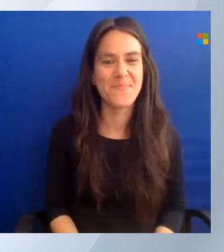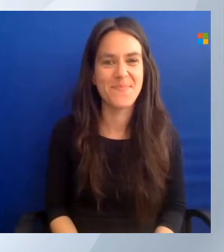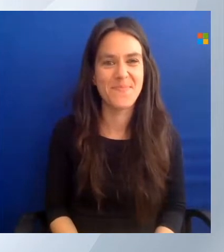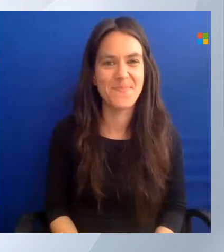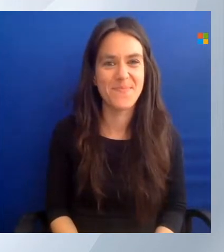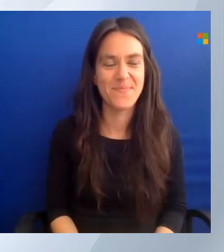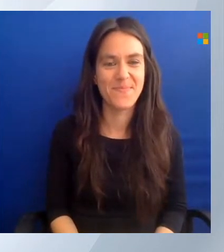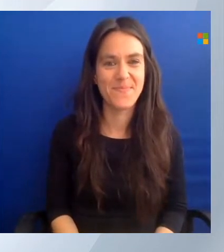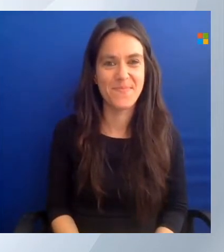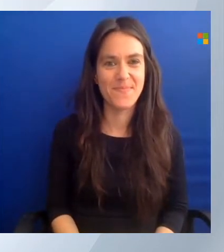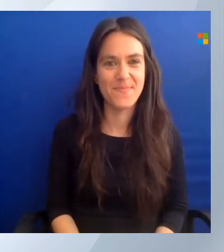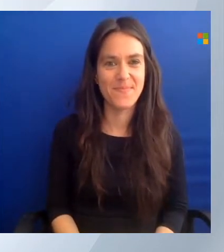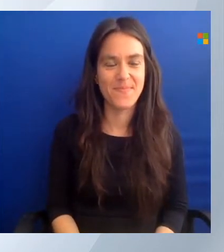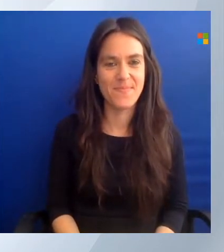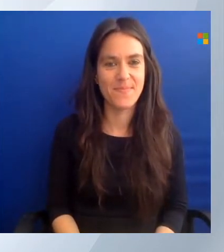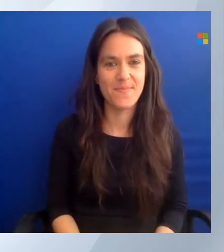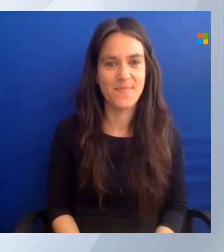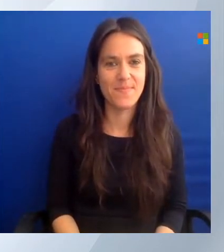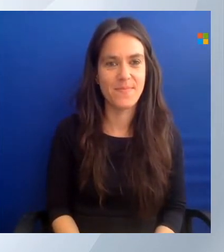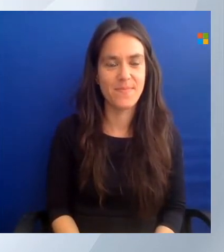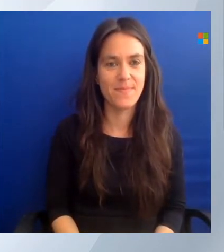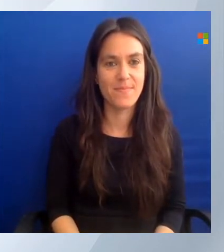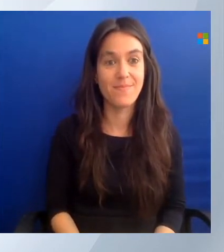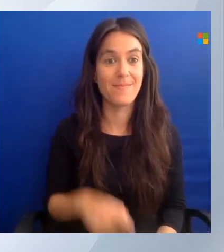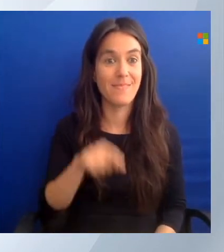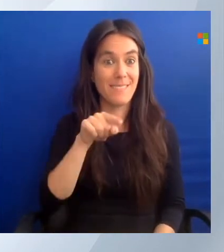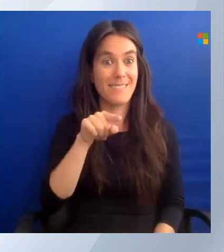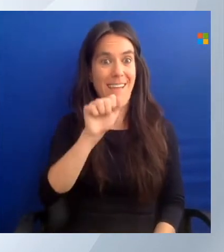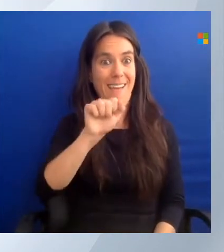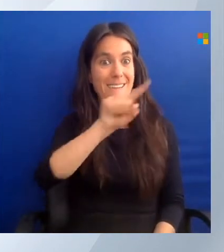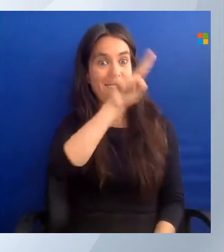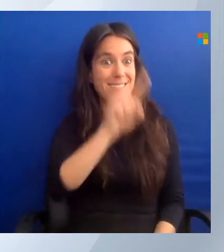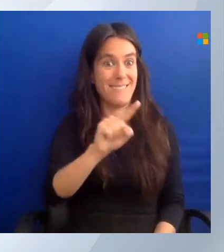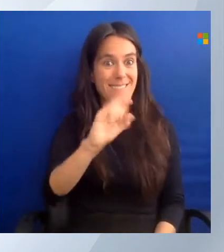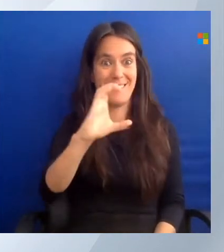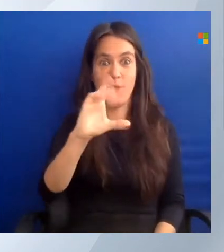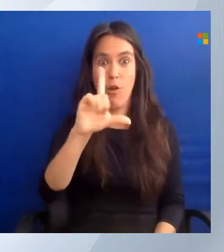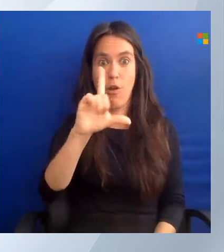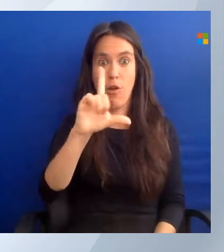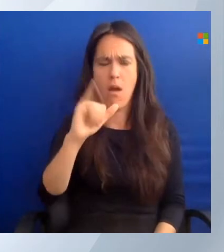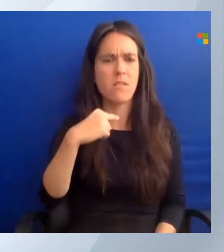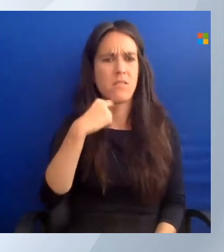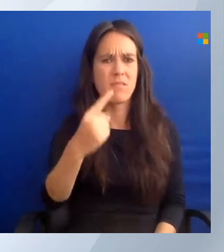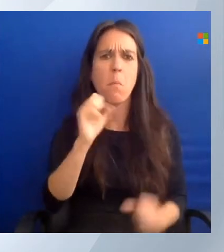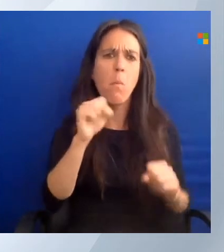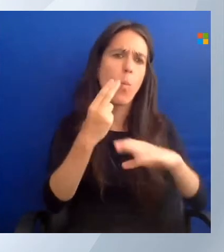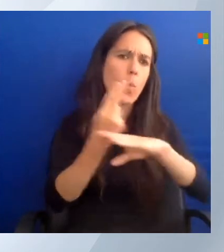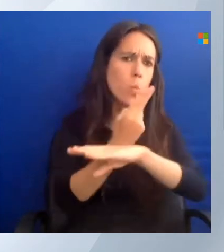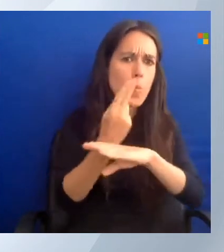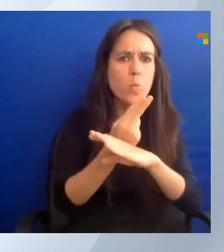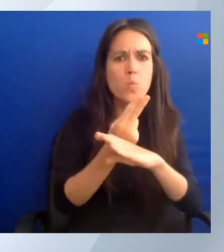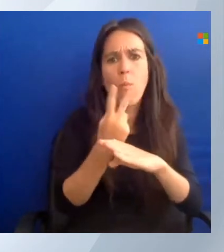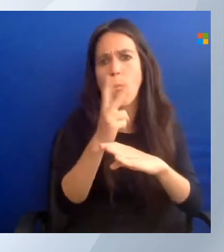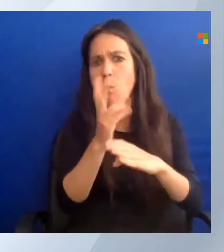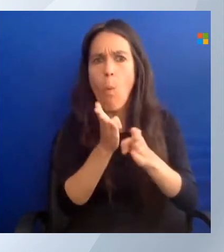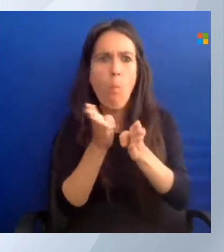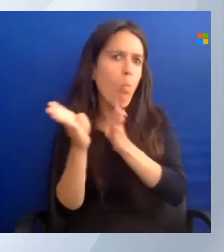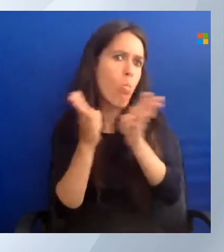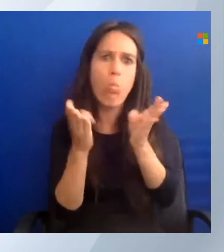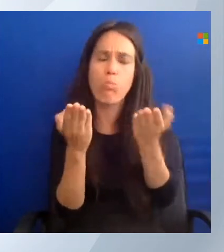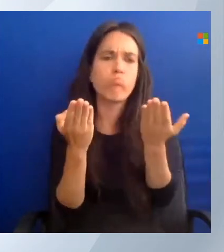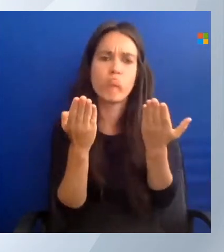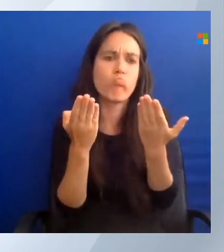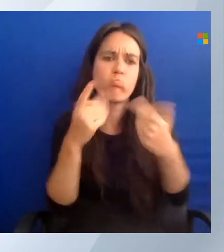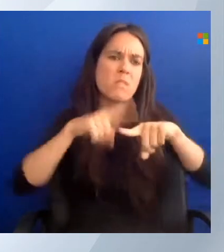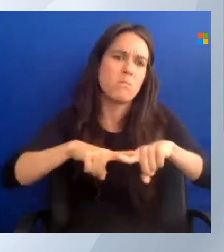So that is the AZ CLI. Like I said, you can use them both, whatever fits your needs best. The